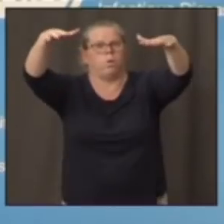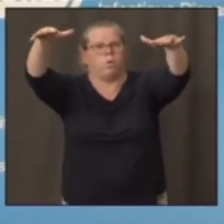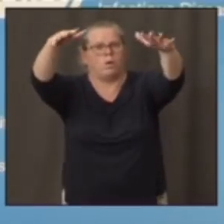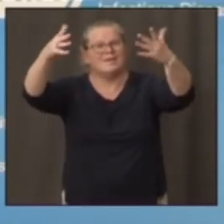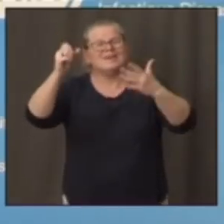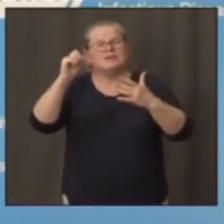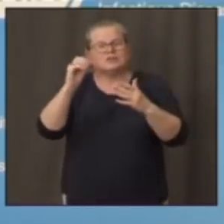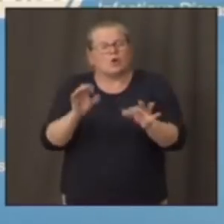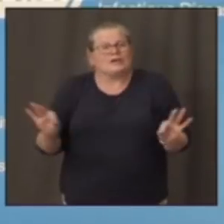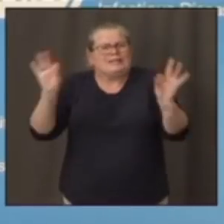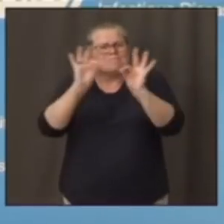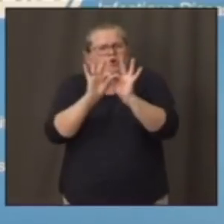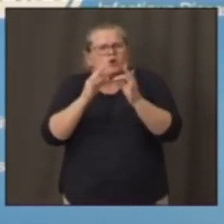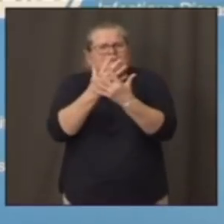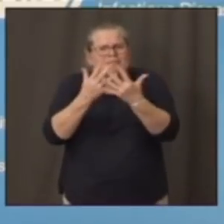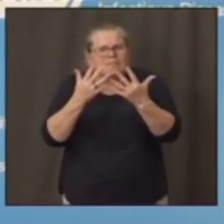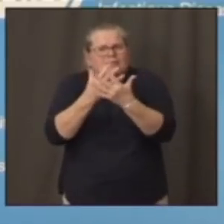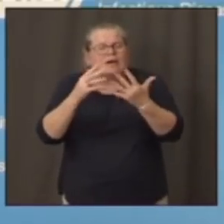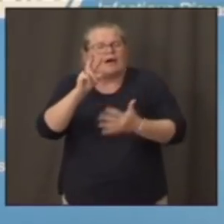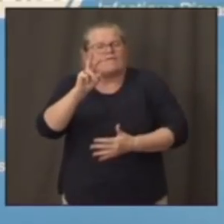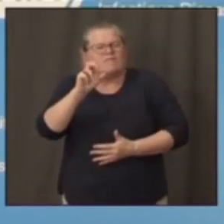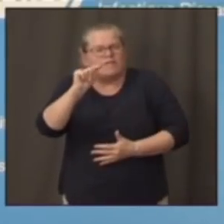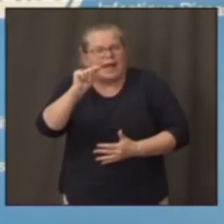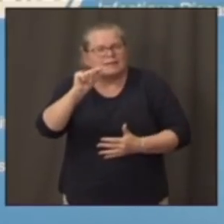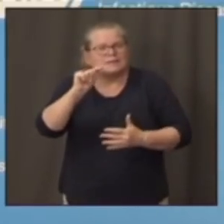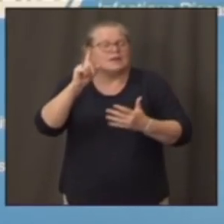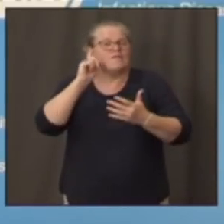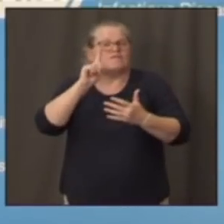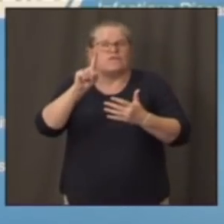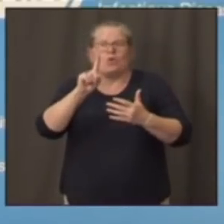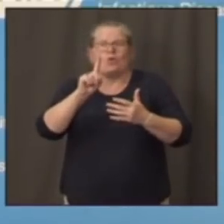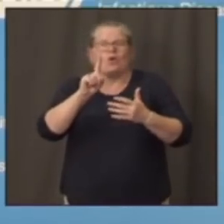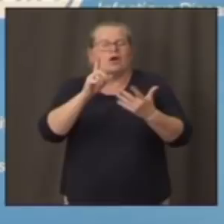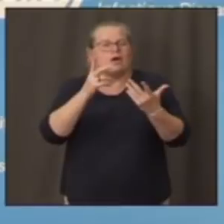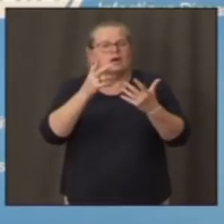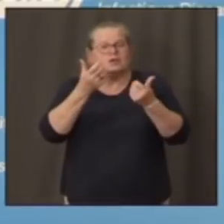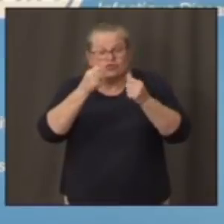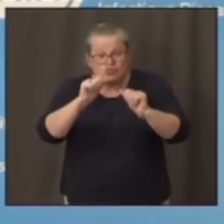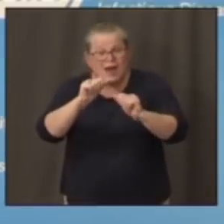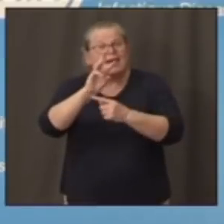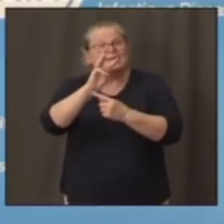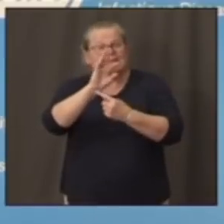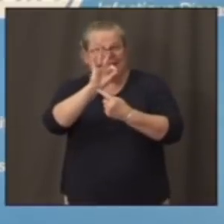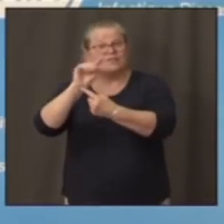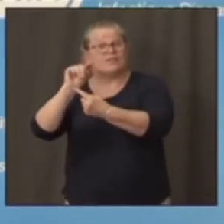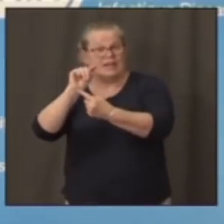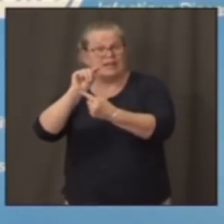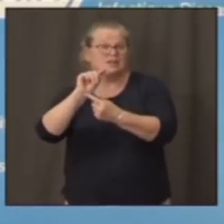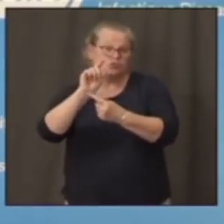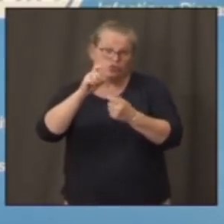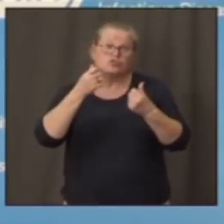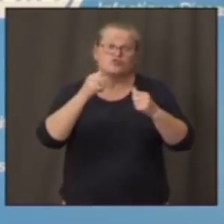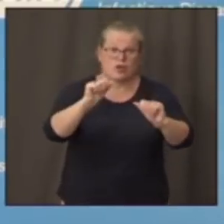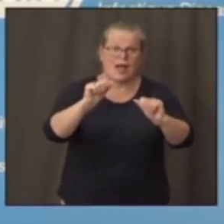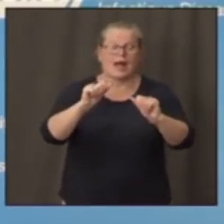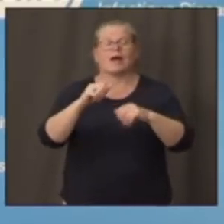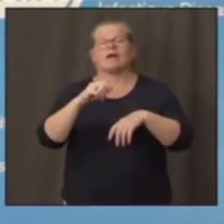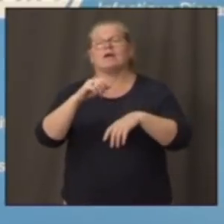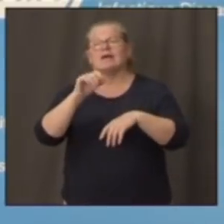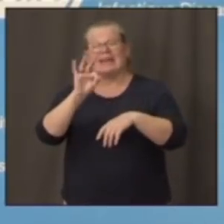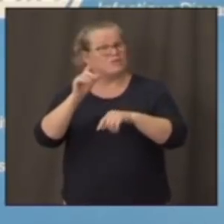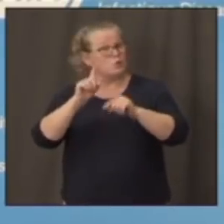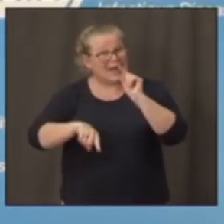technical constraints in the classroom. You should try to get six if you can't and three is the best you can do.